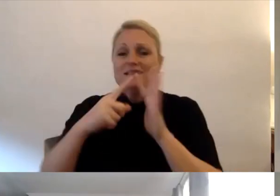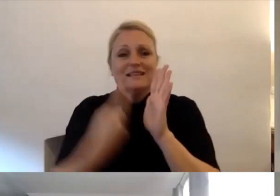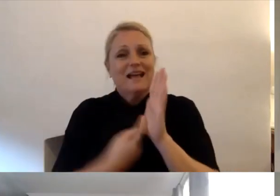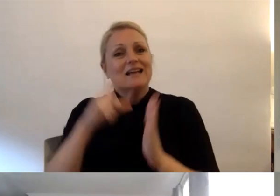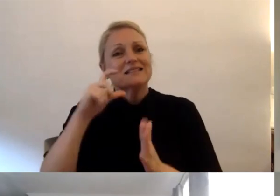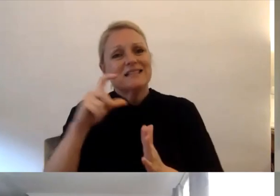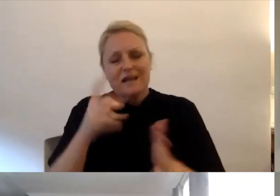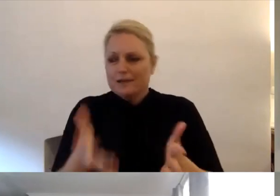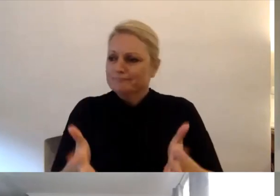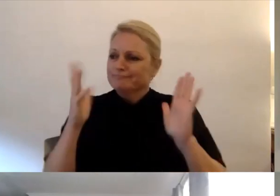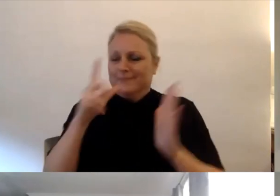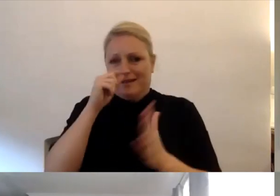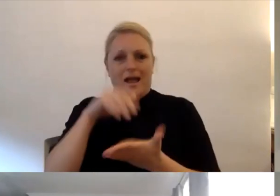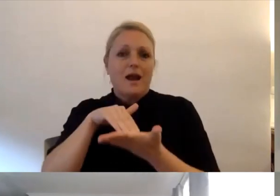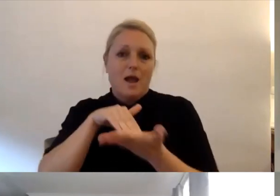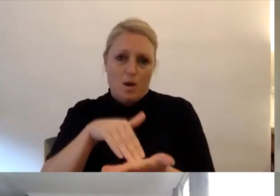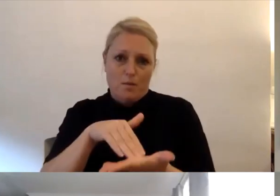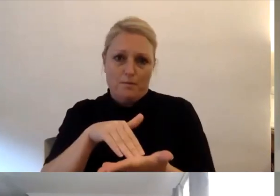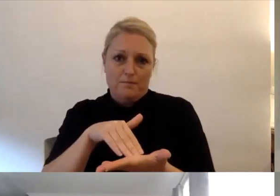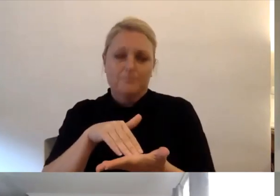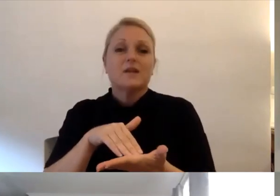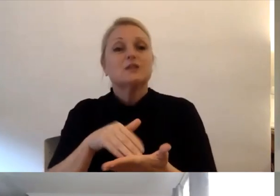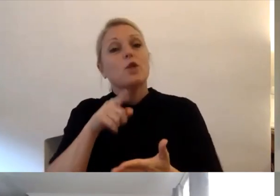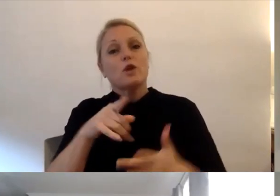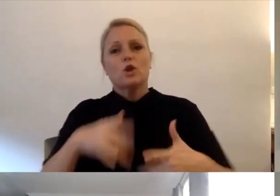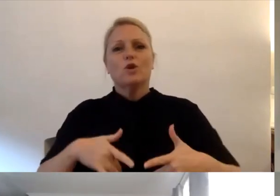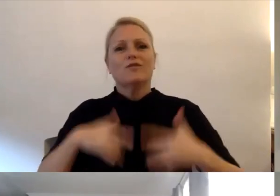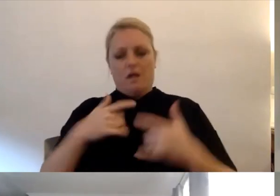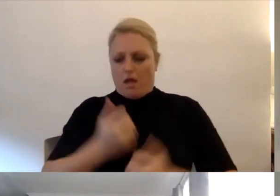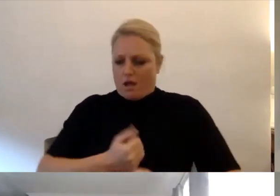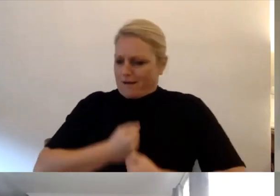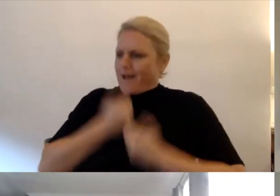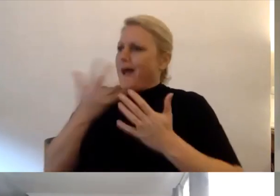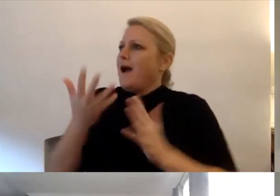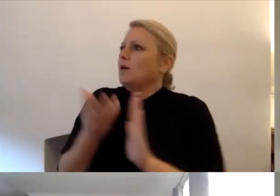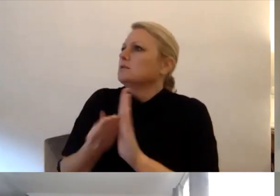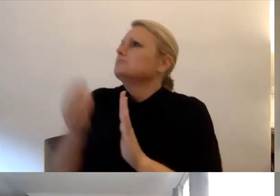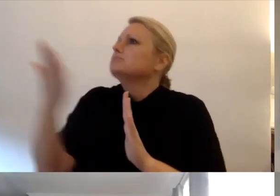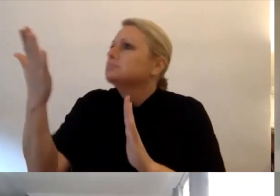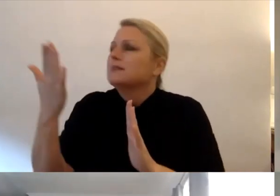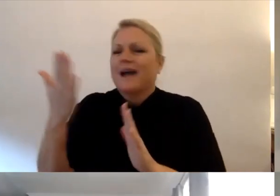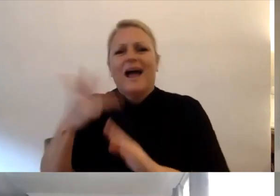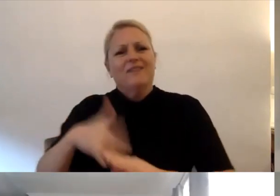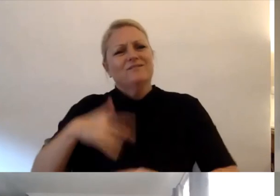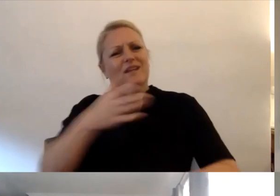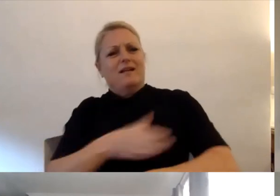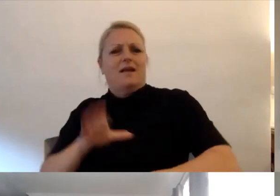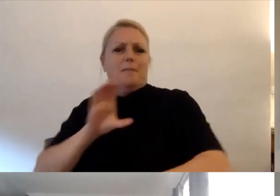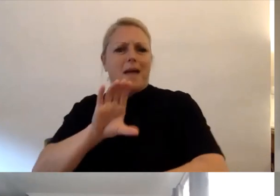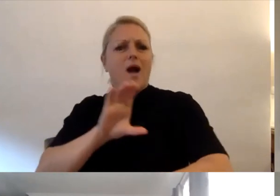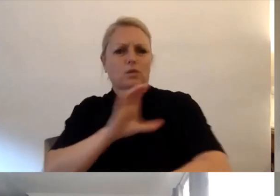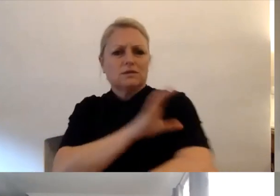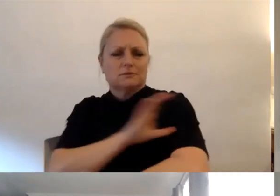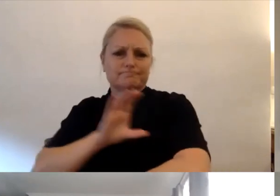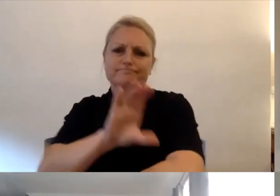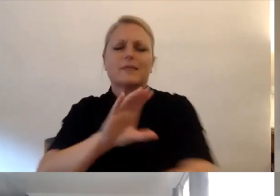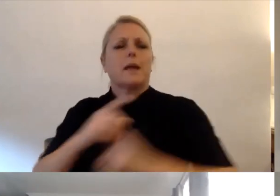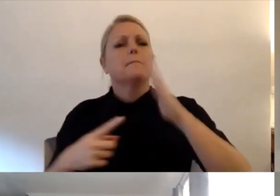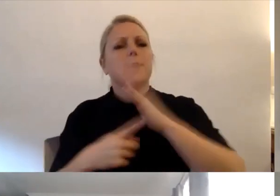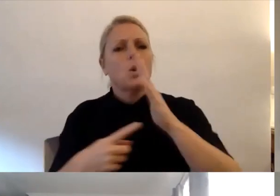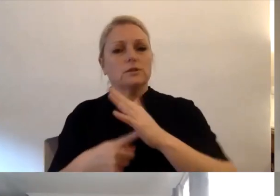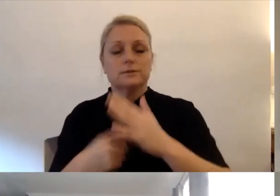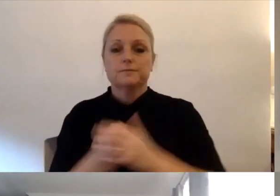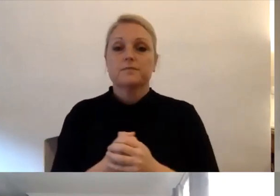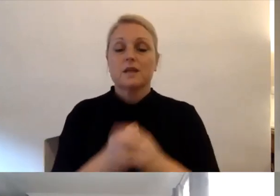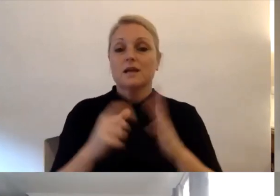assistance to feel heard, believed and empowered if you decide to make a submission to the DRC. So you can contact DAXA